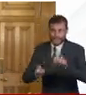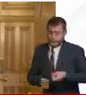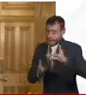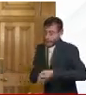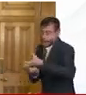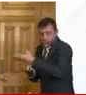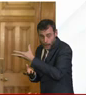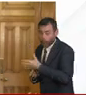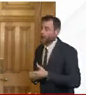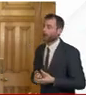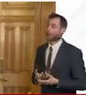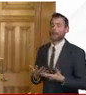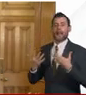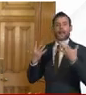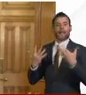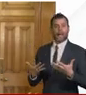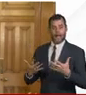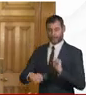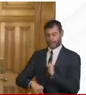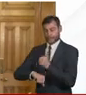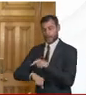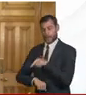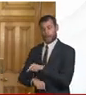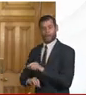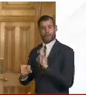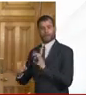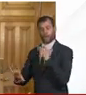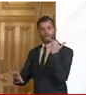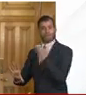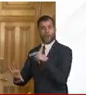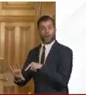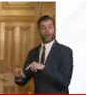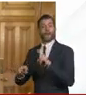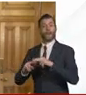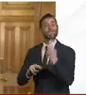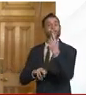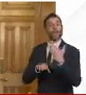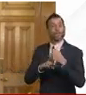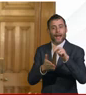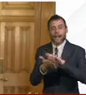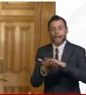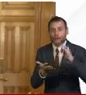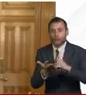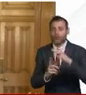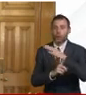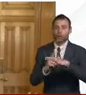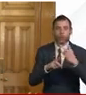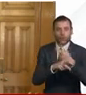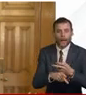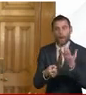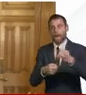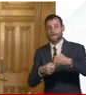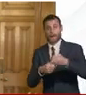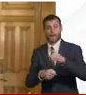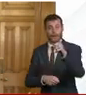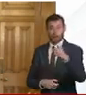now a uh a hotline so that if you are in the in the nhs or social care including in pharmacy if you call the